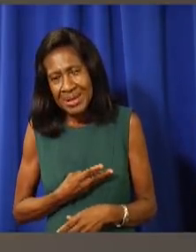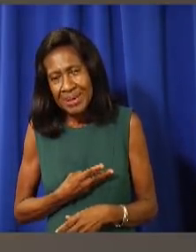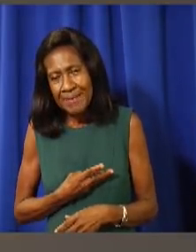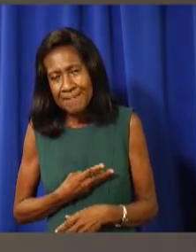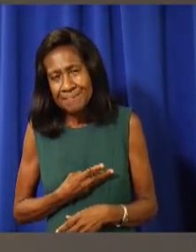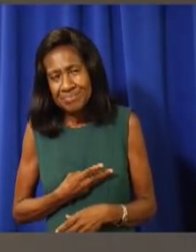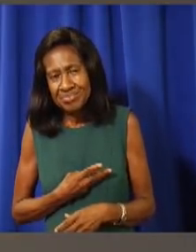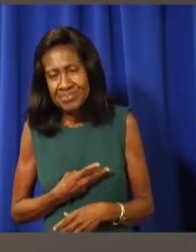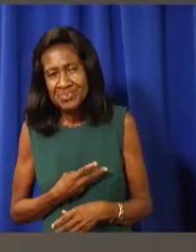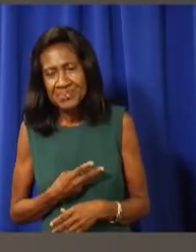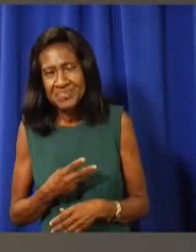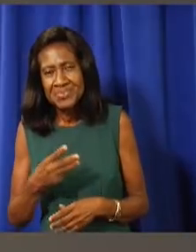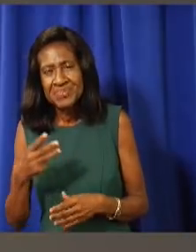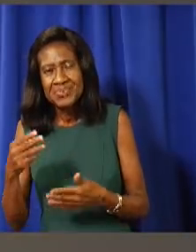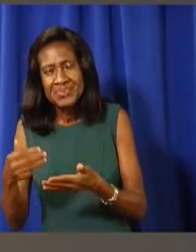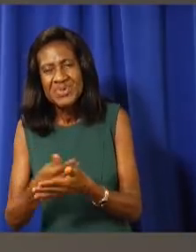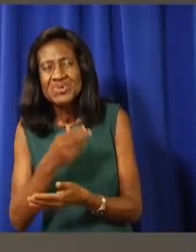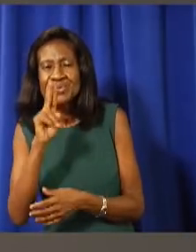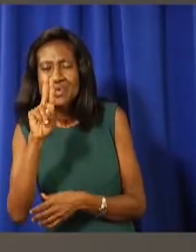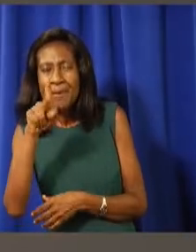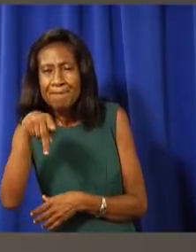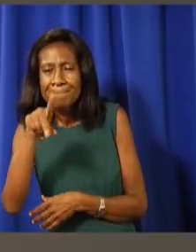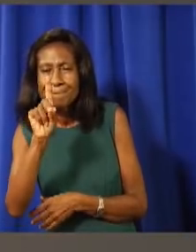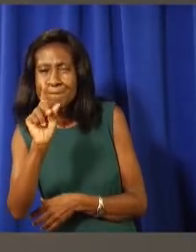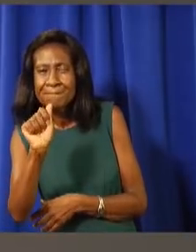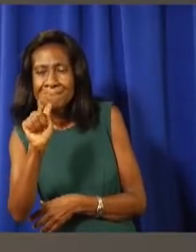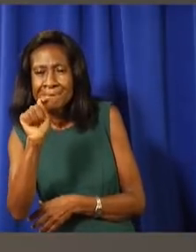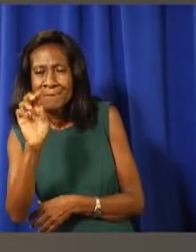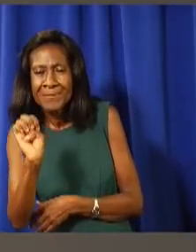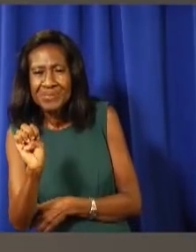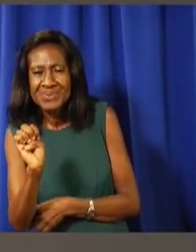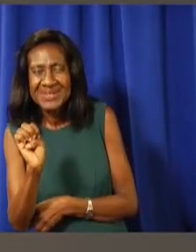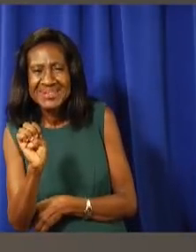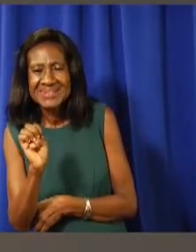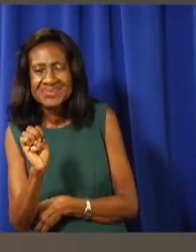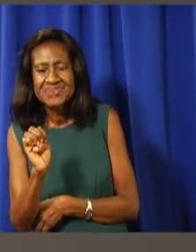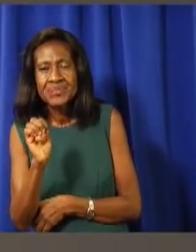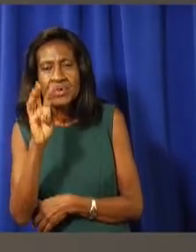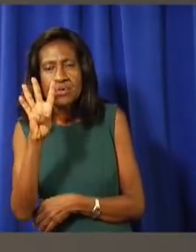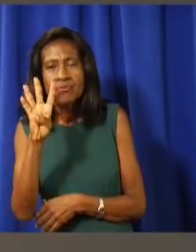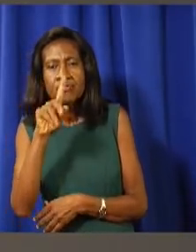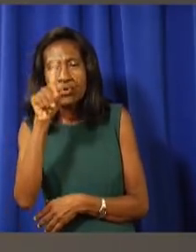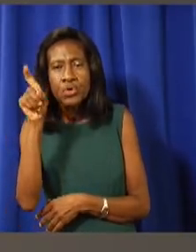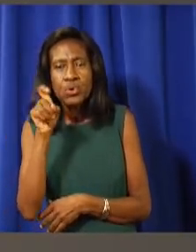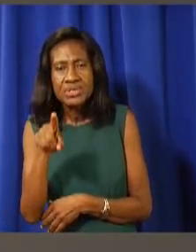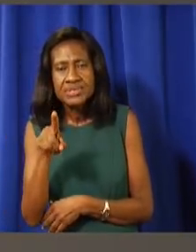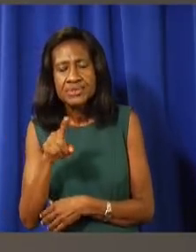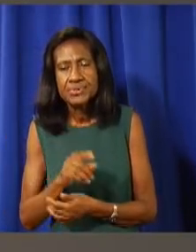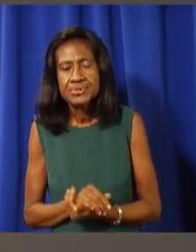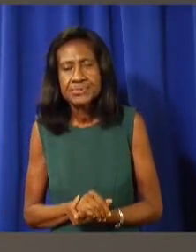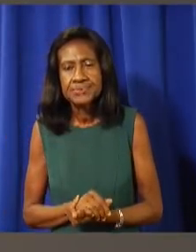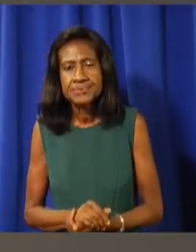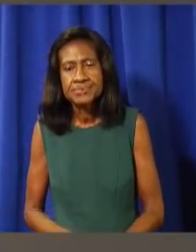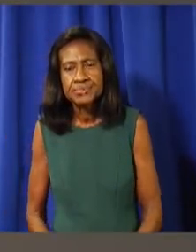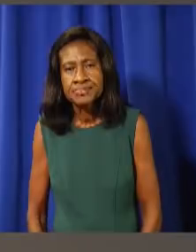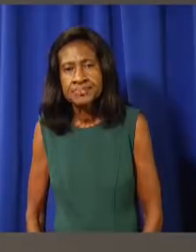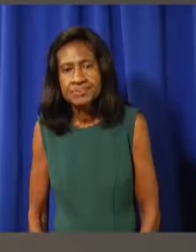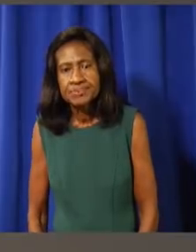the return to the weekly press briefings. And I'll, with that in mind, I'll be quite brief. I have four questions, two for the Premier and two for Mr.